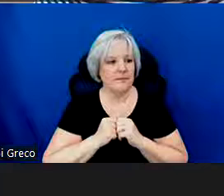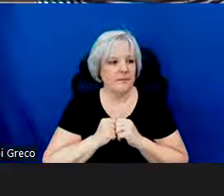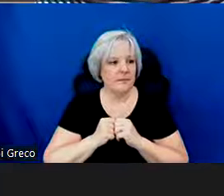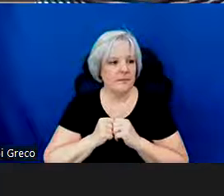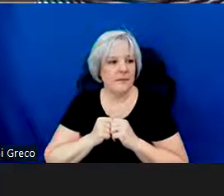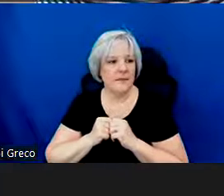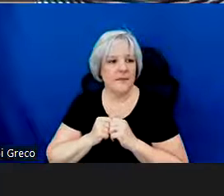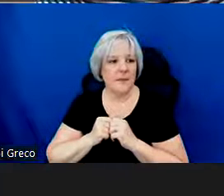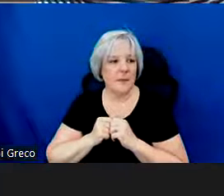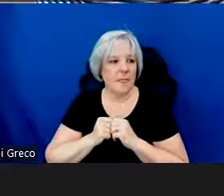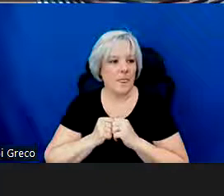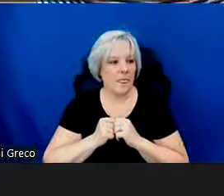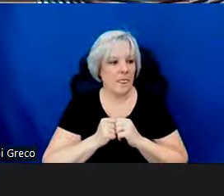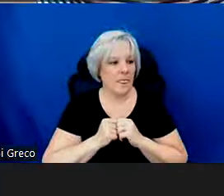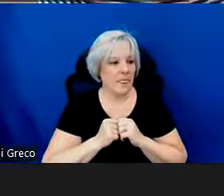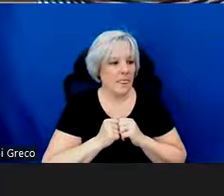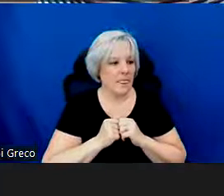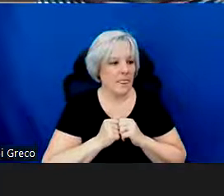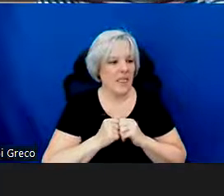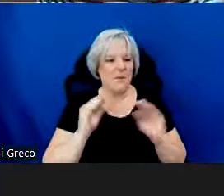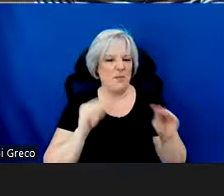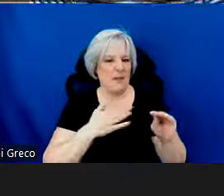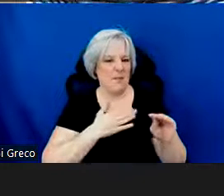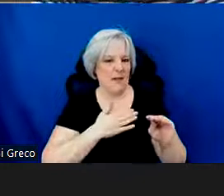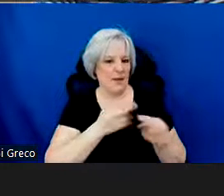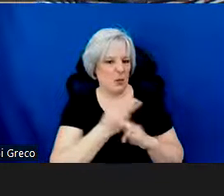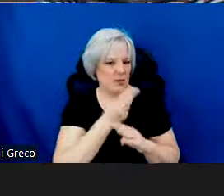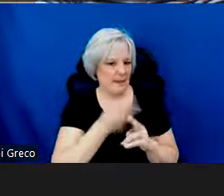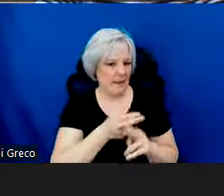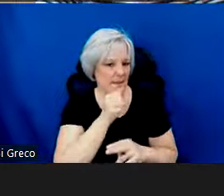I'm going to log in with my test account here to show you